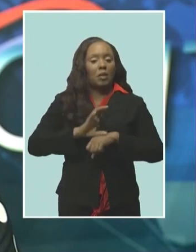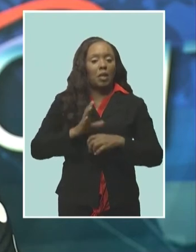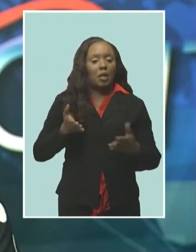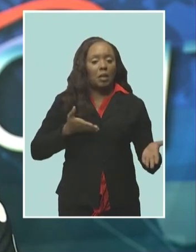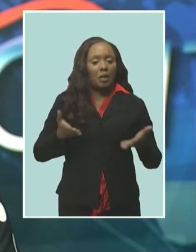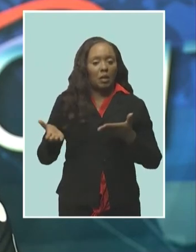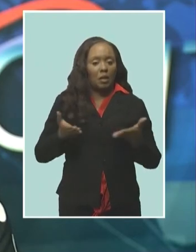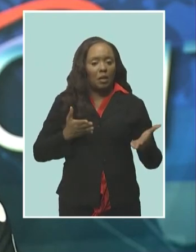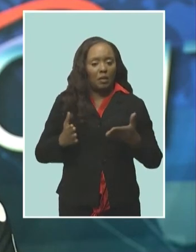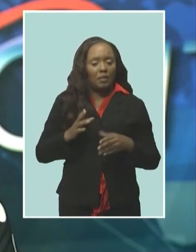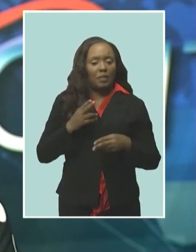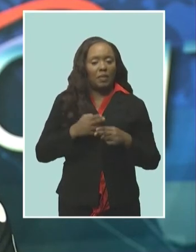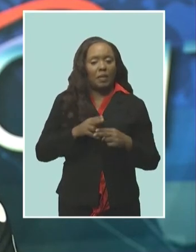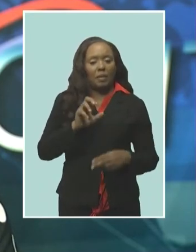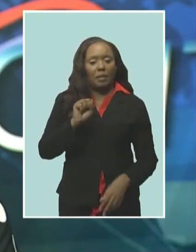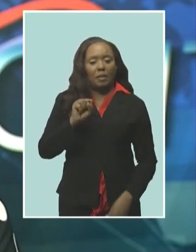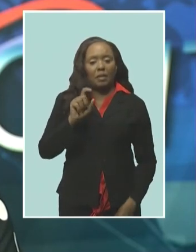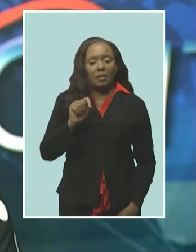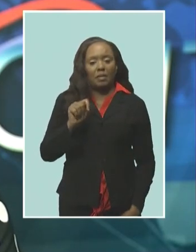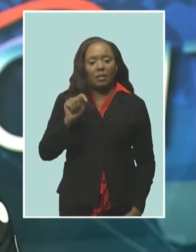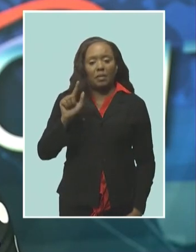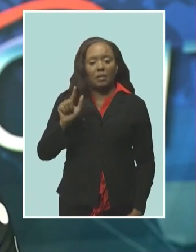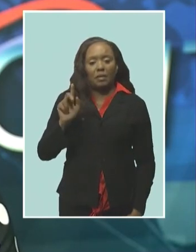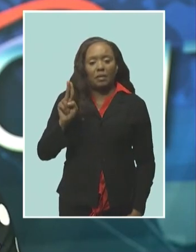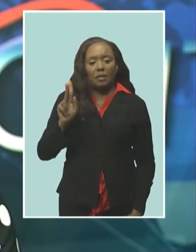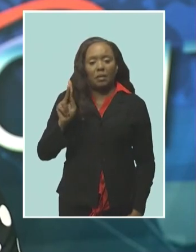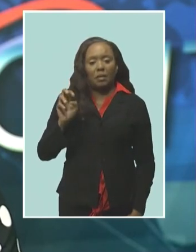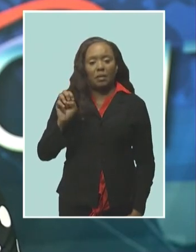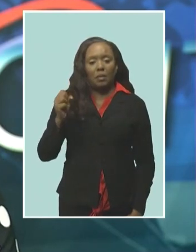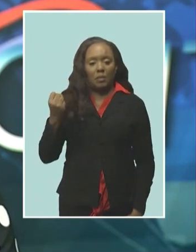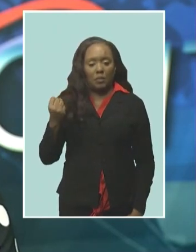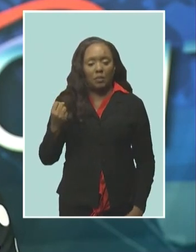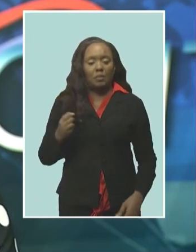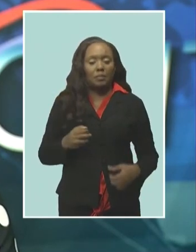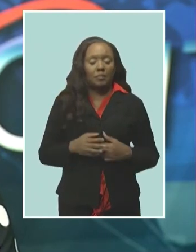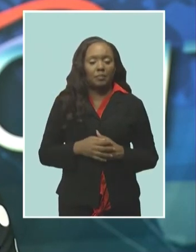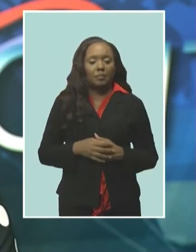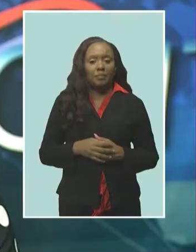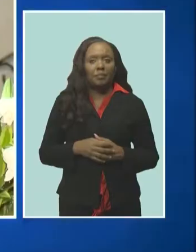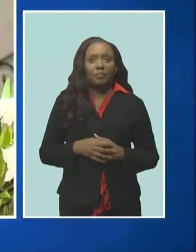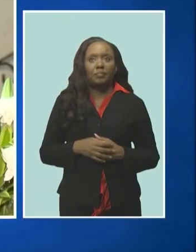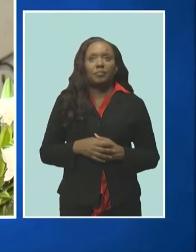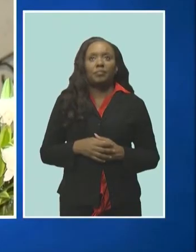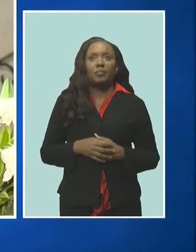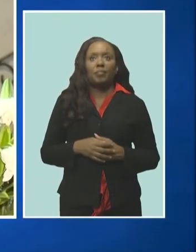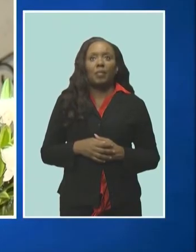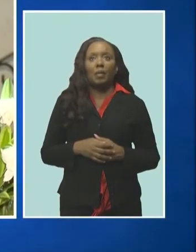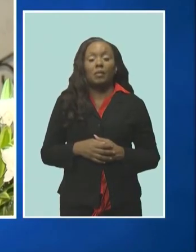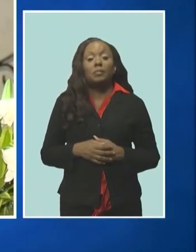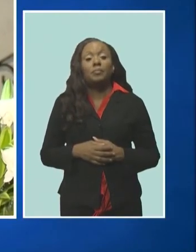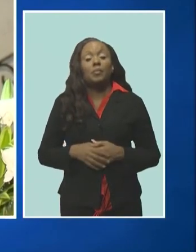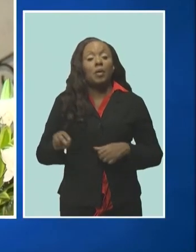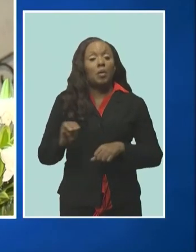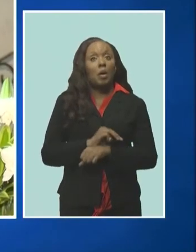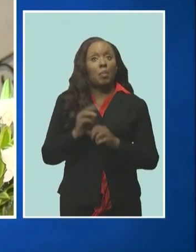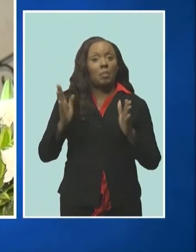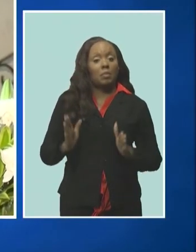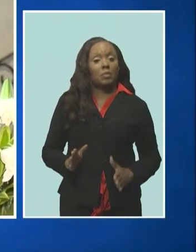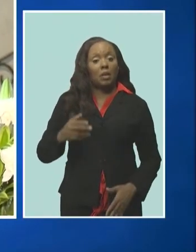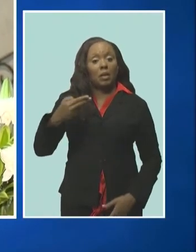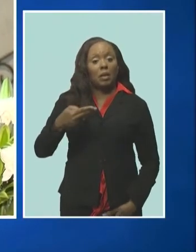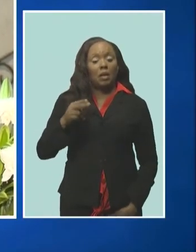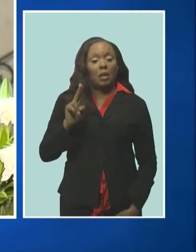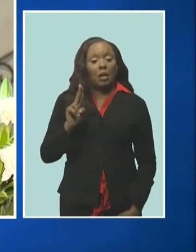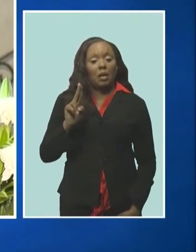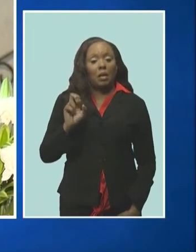week at the st luke's angakin church trevor thorpe was there addressing the congregation minister has called for